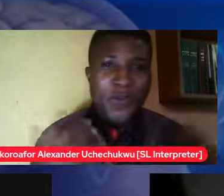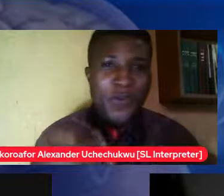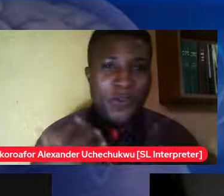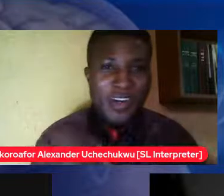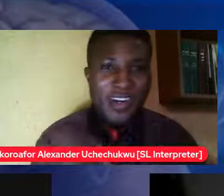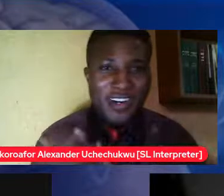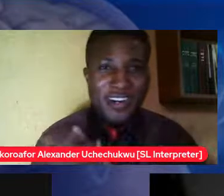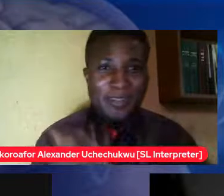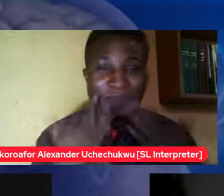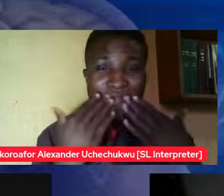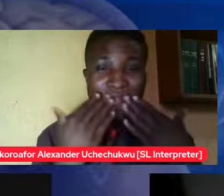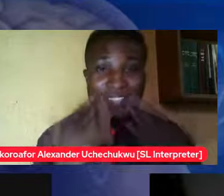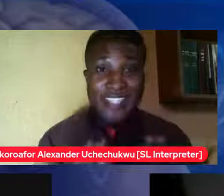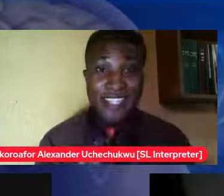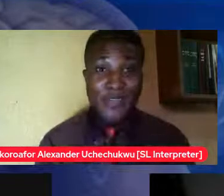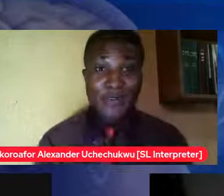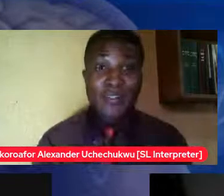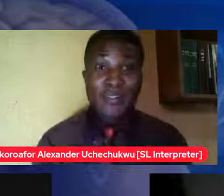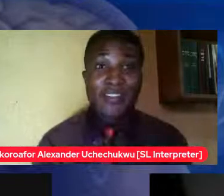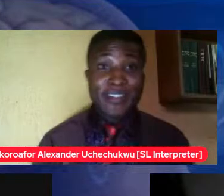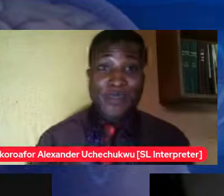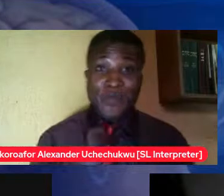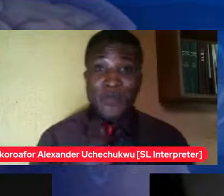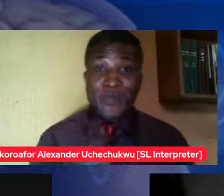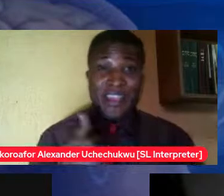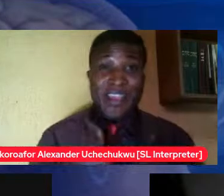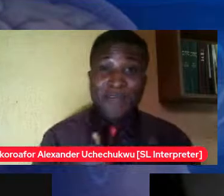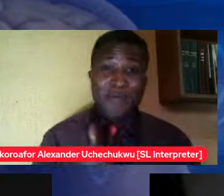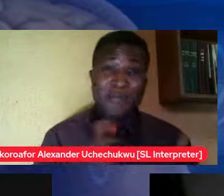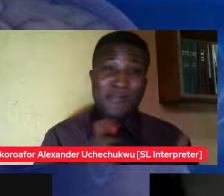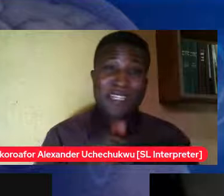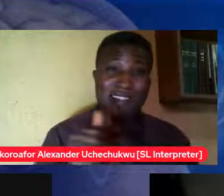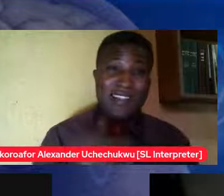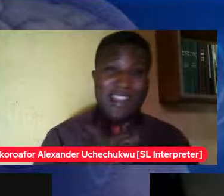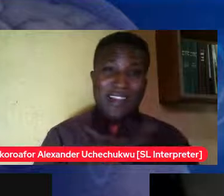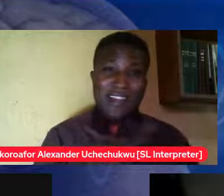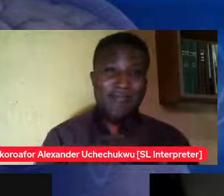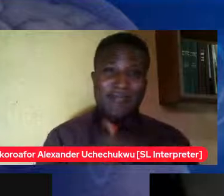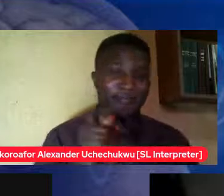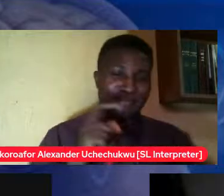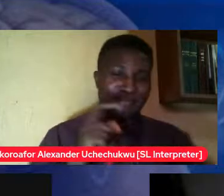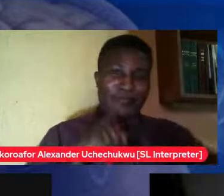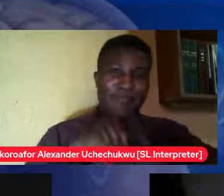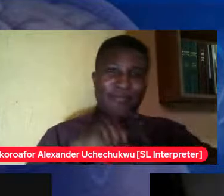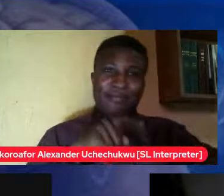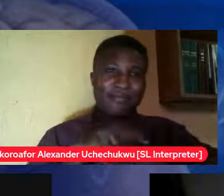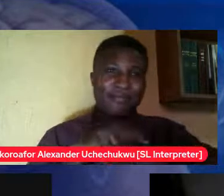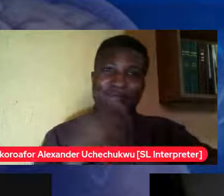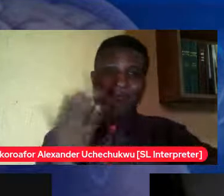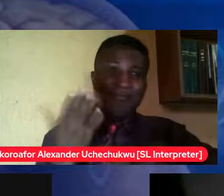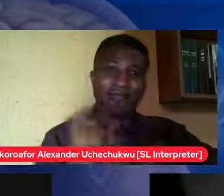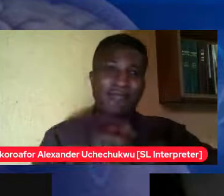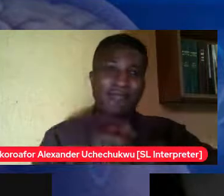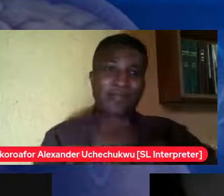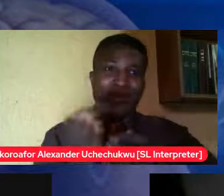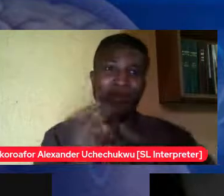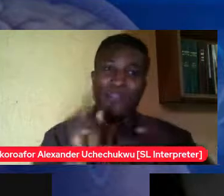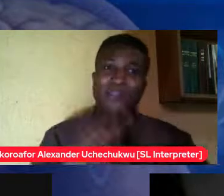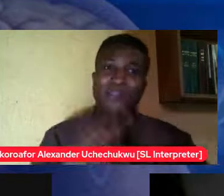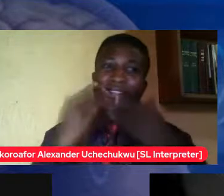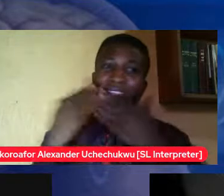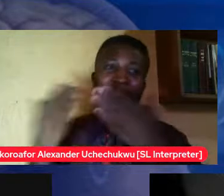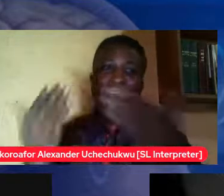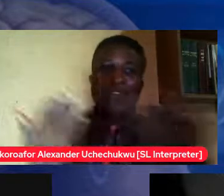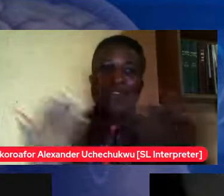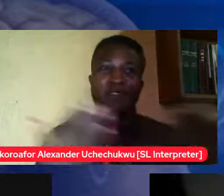you we've got past way past our limit really and I want to thank you all thank you at thank you